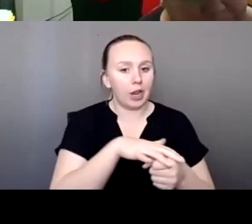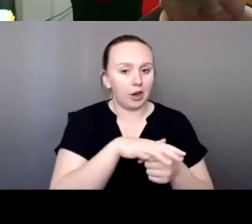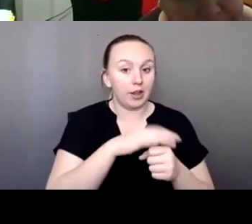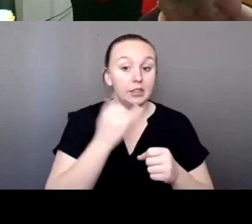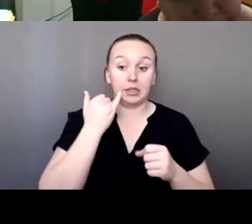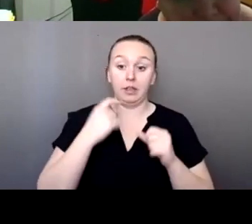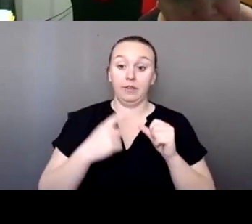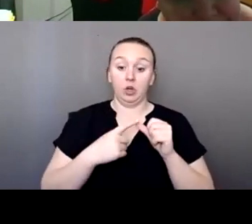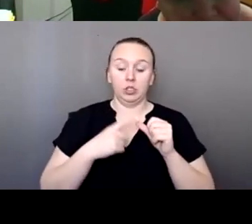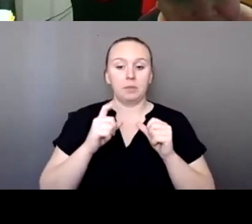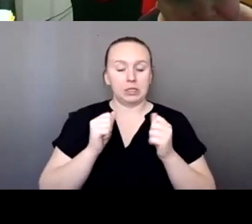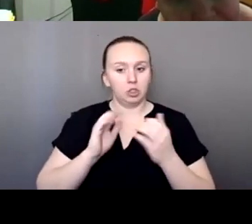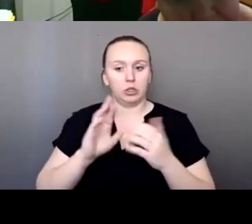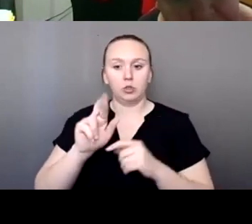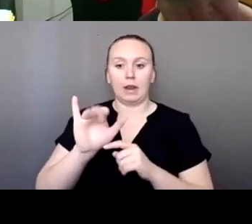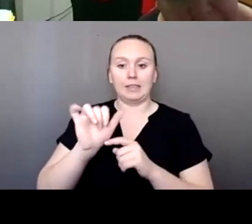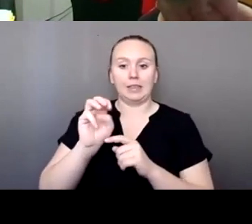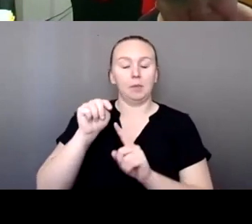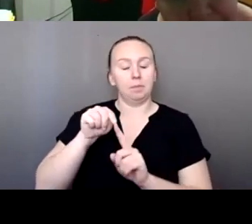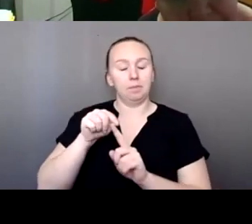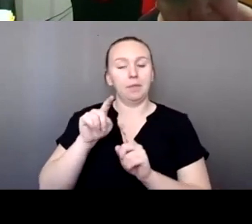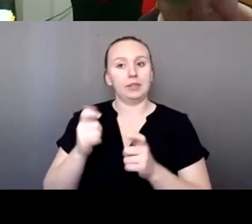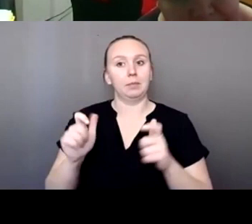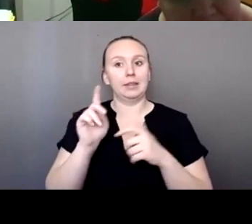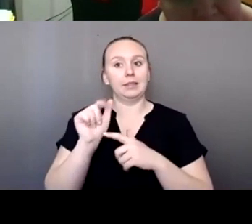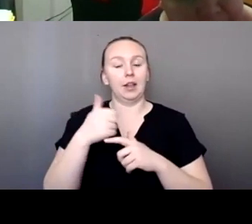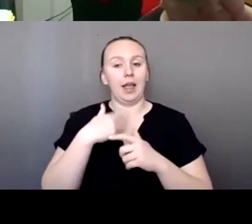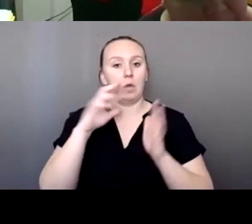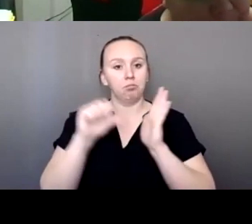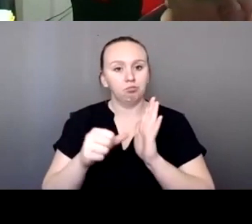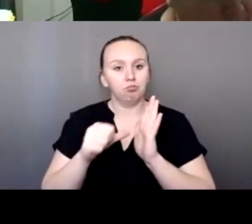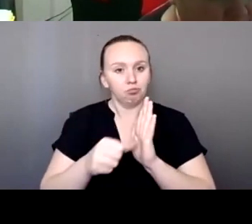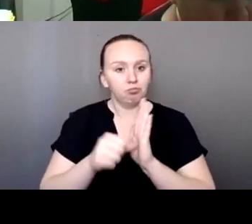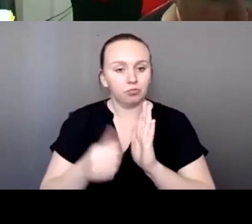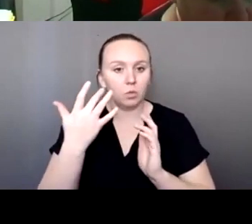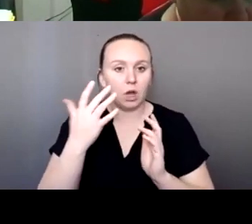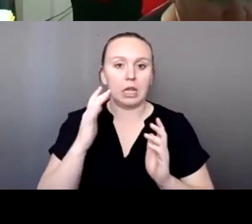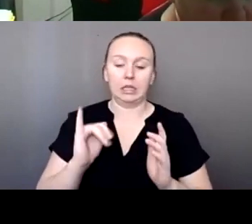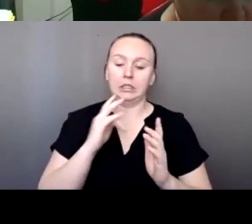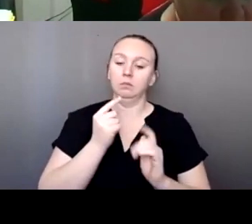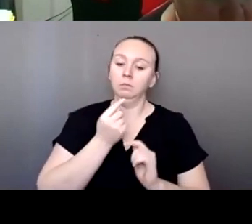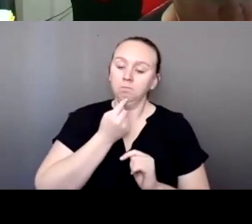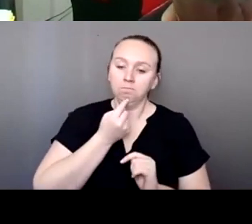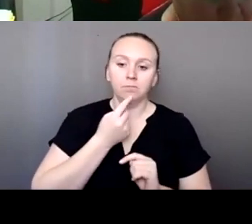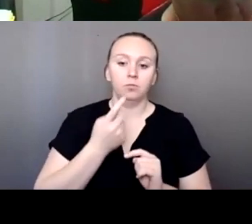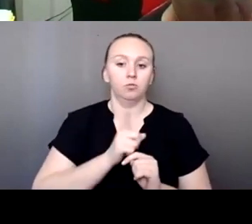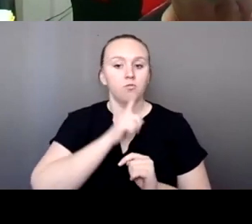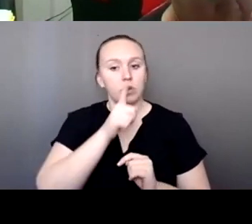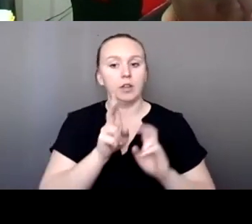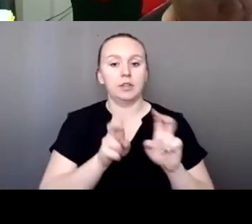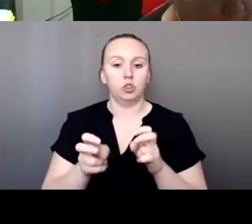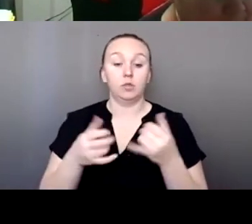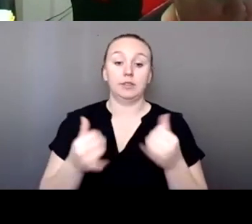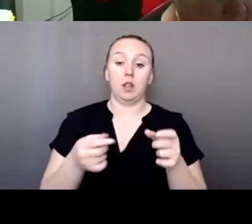have to address this racism thing, like that's a big deal. I'm going to keep like underscoring that because that is a very, very real issue. Uh,